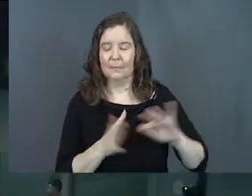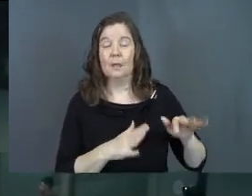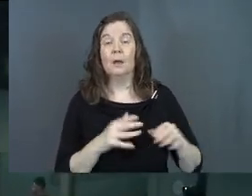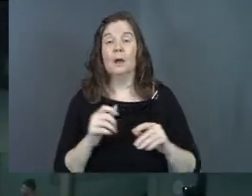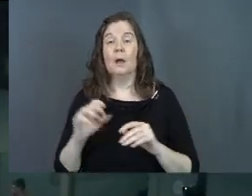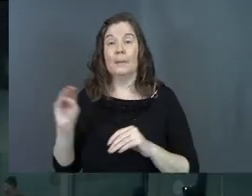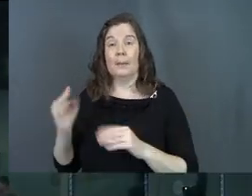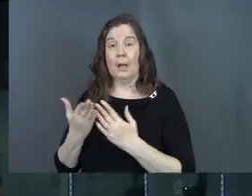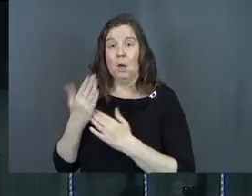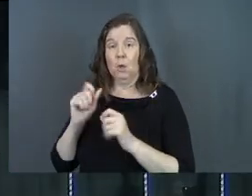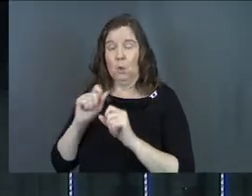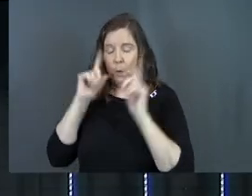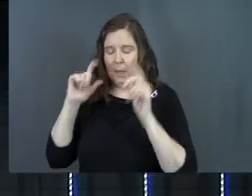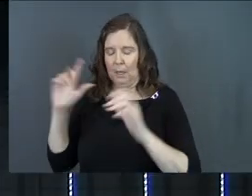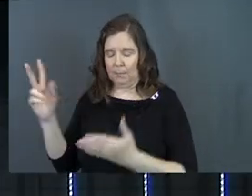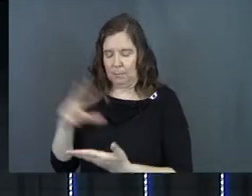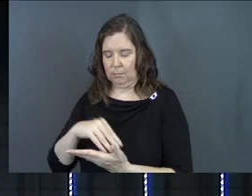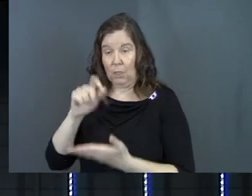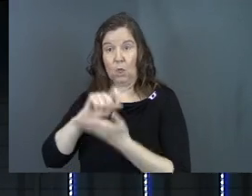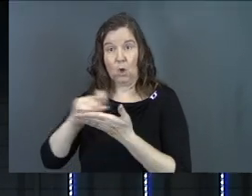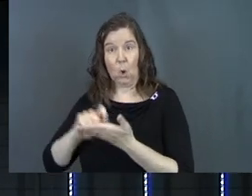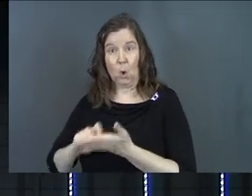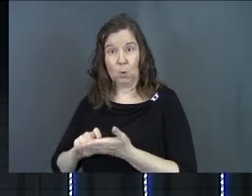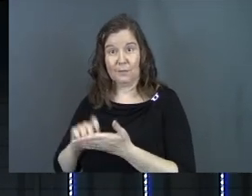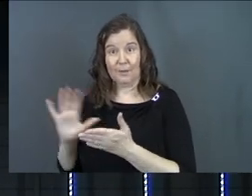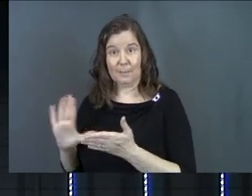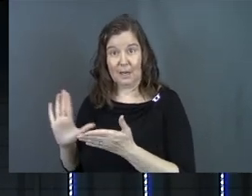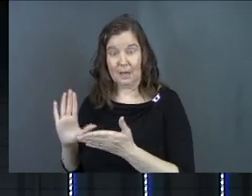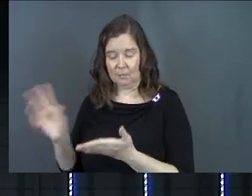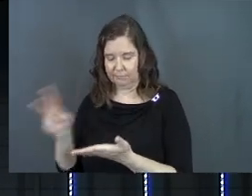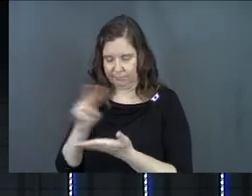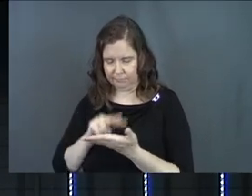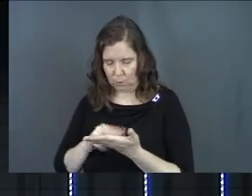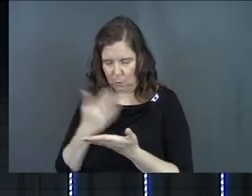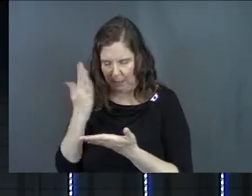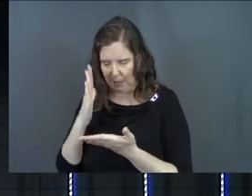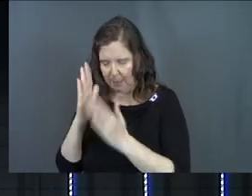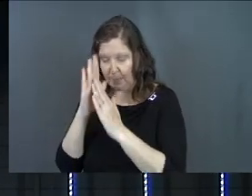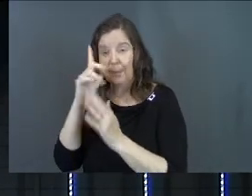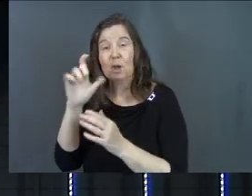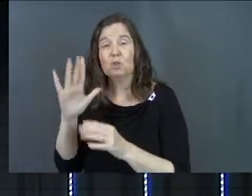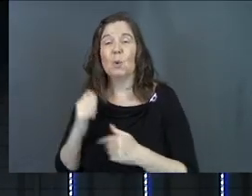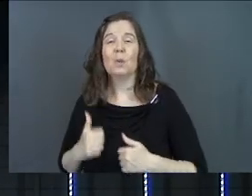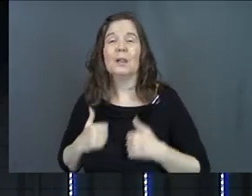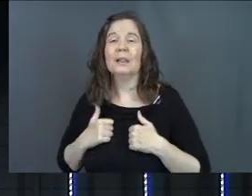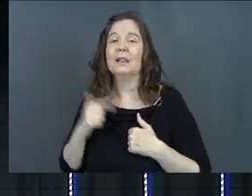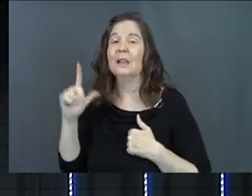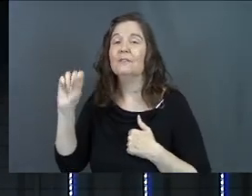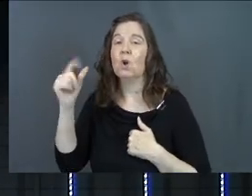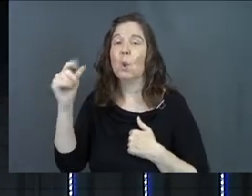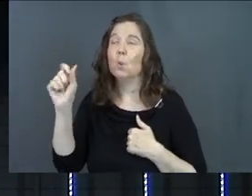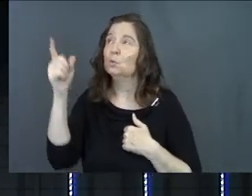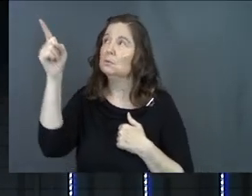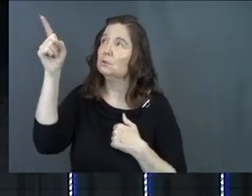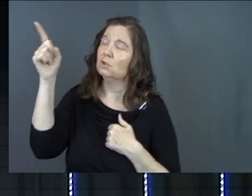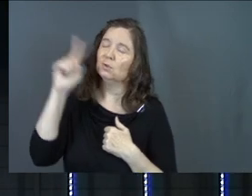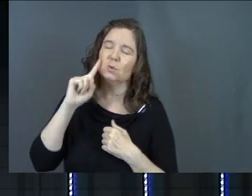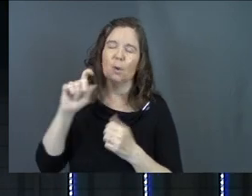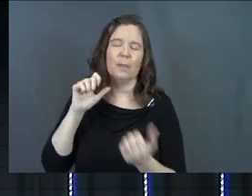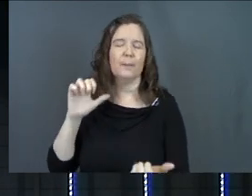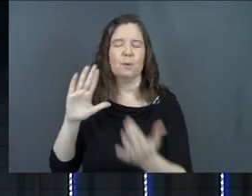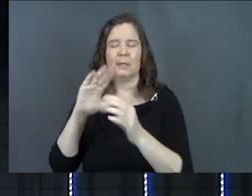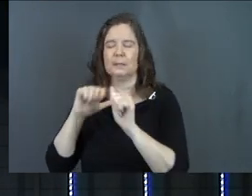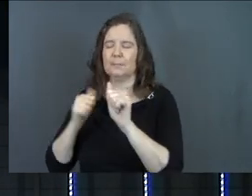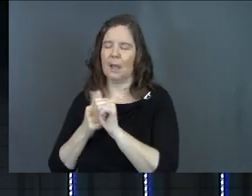You wake up on Monday morning, you pull those notes back out again and you say, God, in prayer, because you're the living logos. You're the